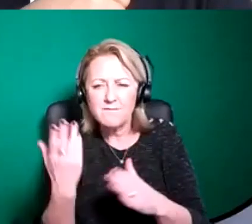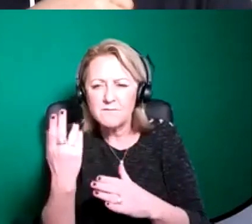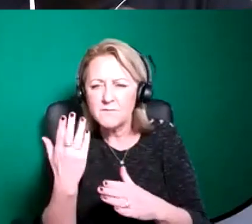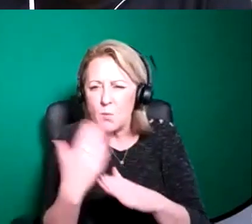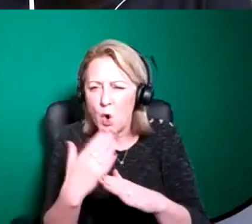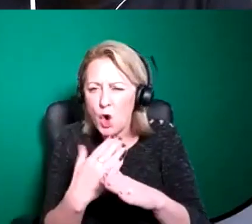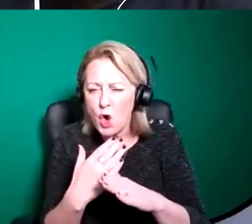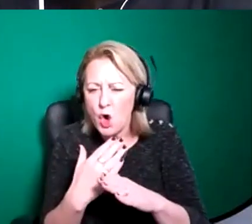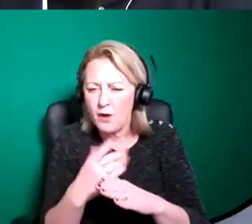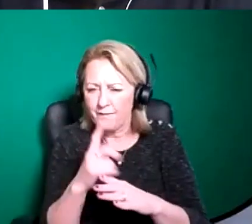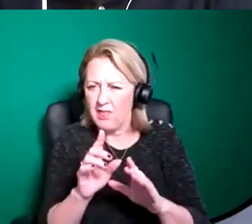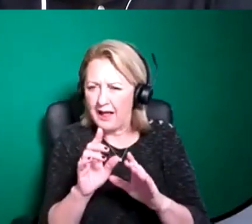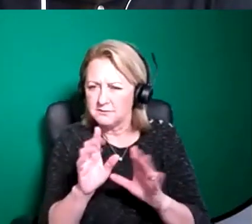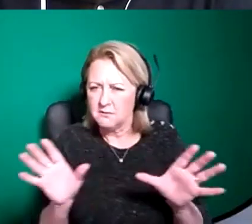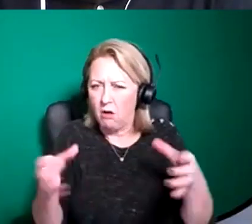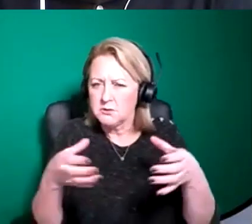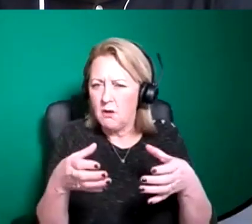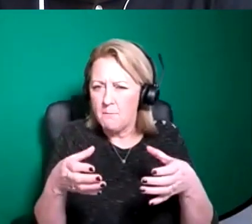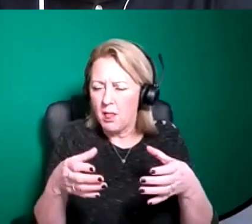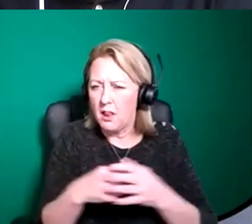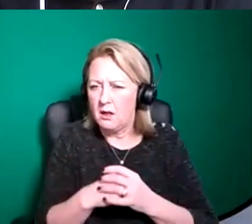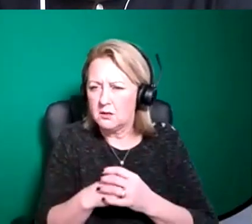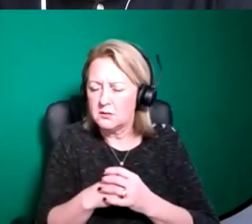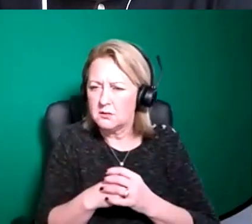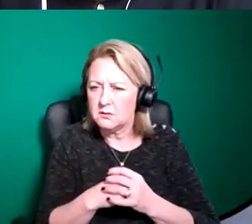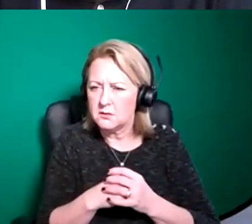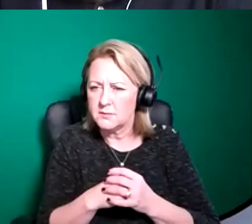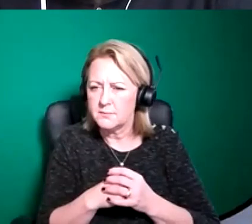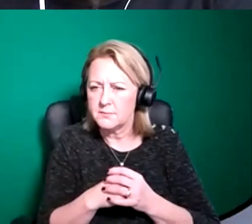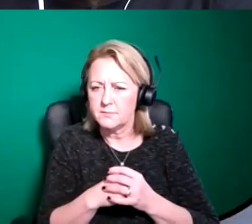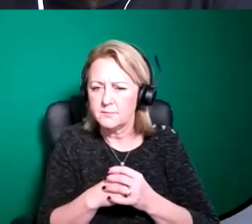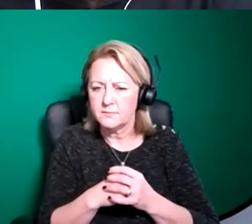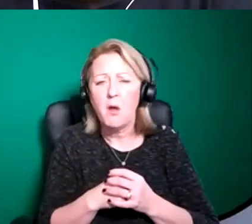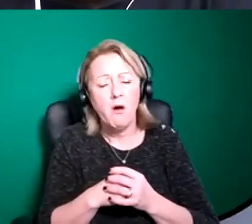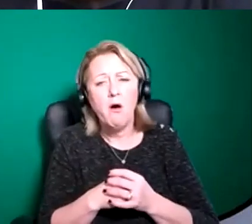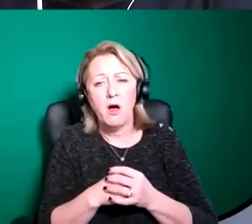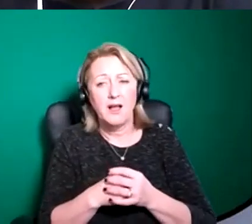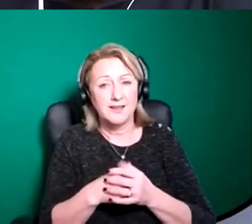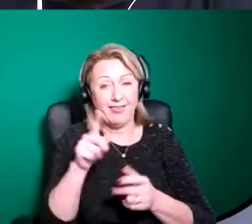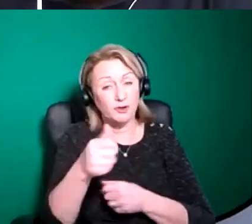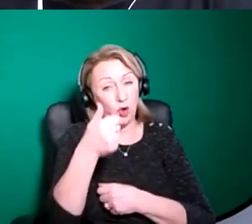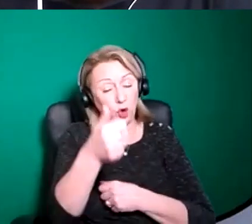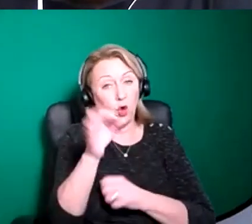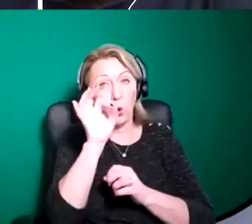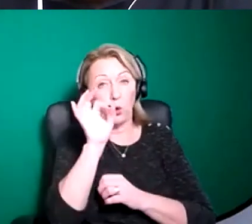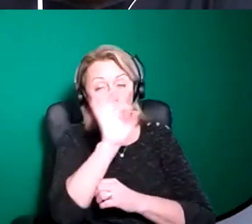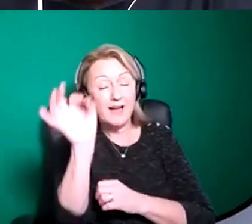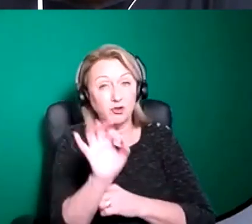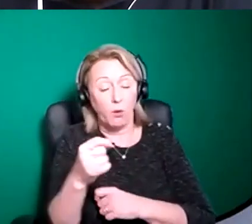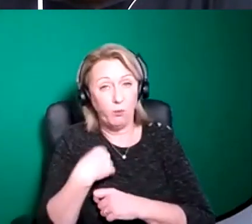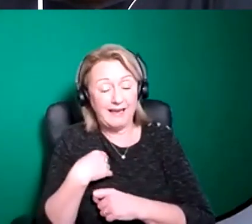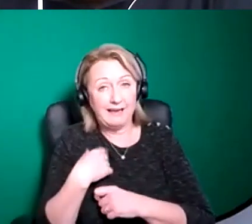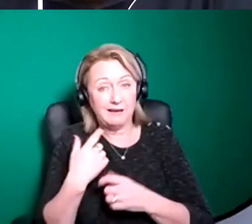ensemble first of all we we we present oh it's it's if that's a good question we present lots of work so um